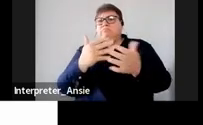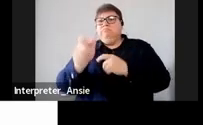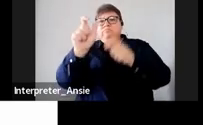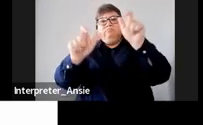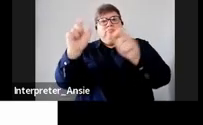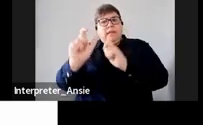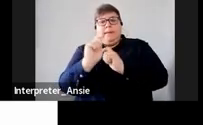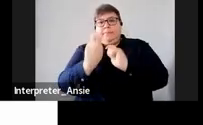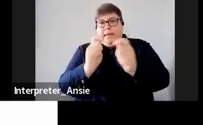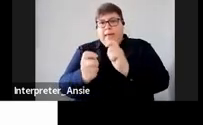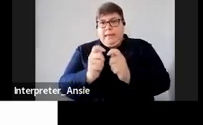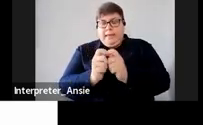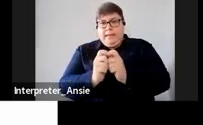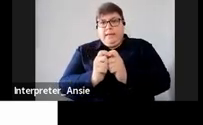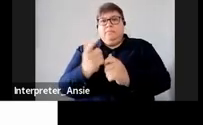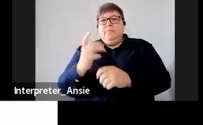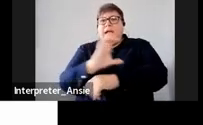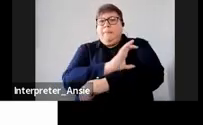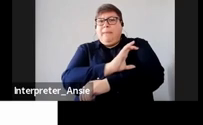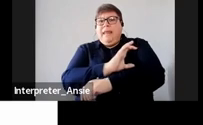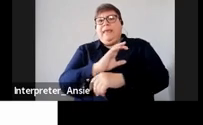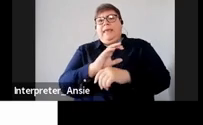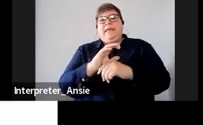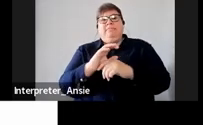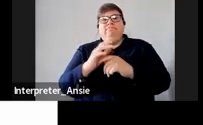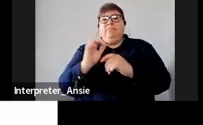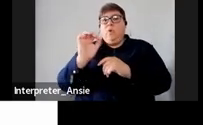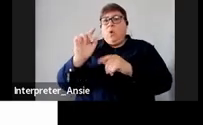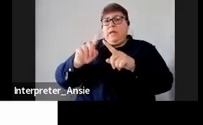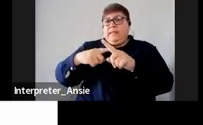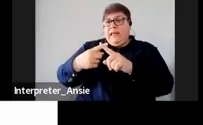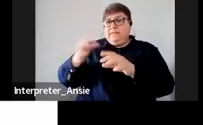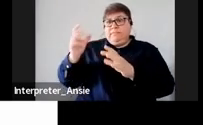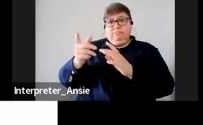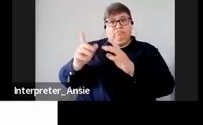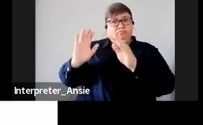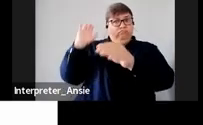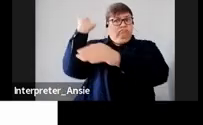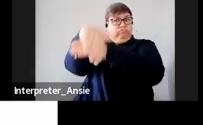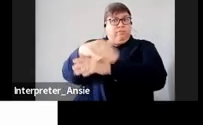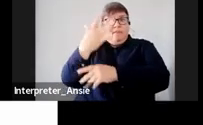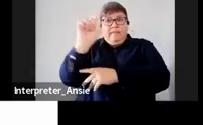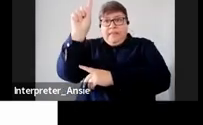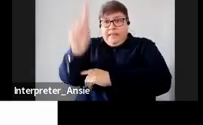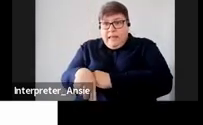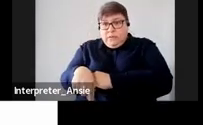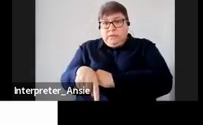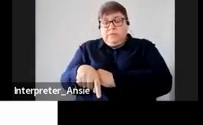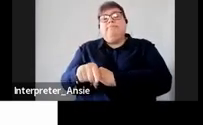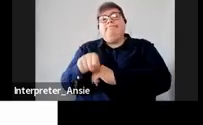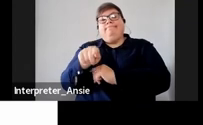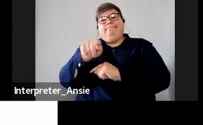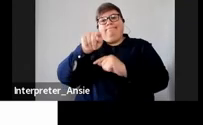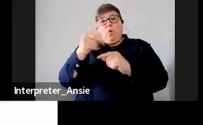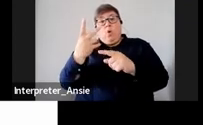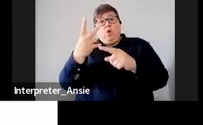taxpayers other than companies with a taxable income more than $50,000 or companies with taxable income of $20,000